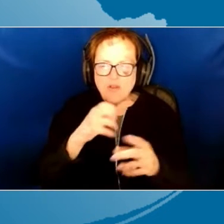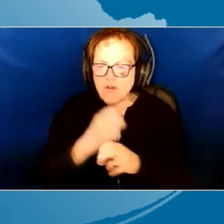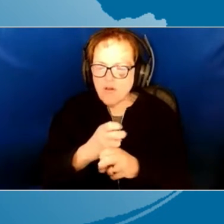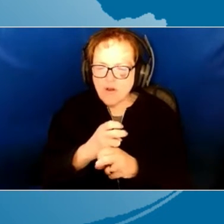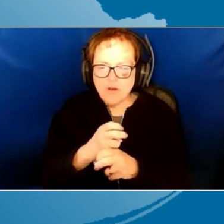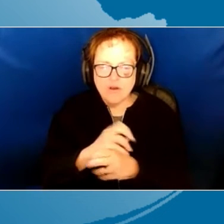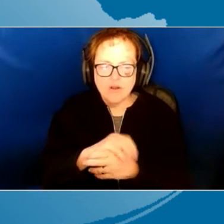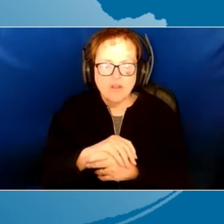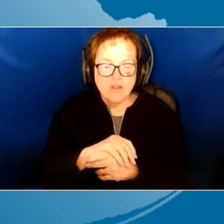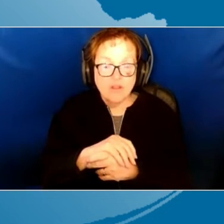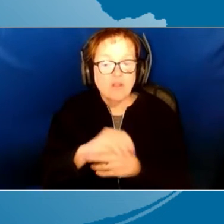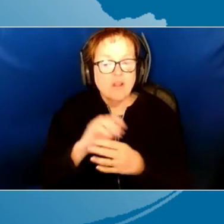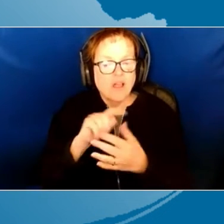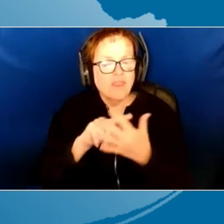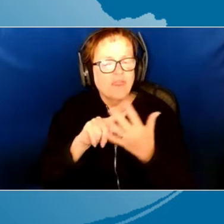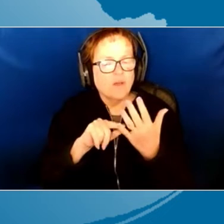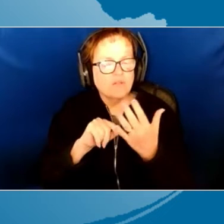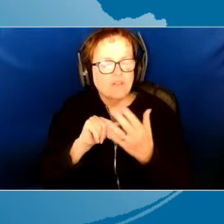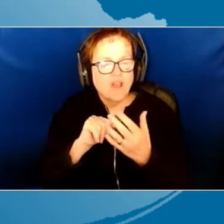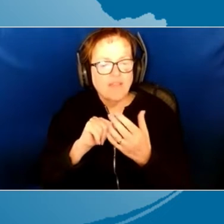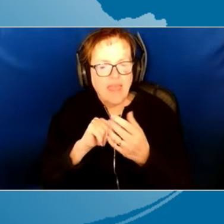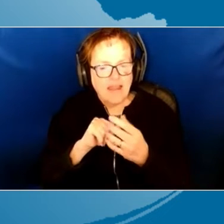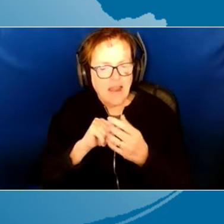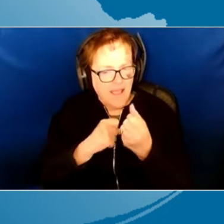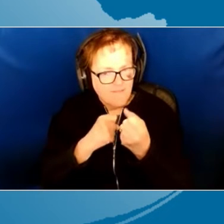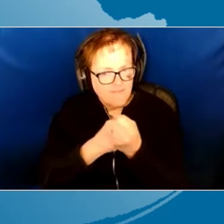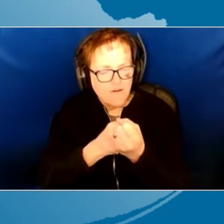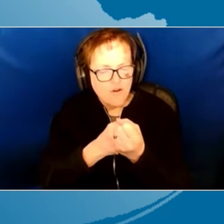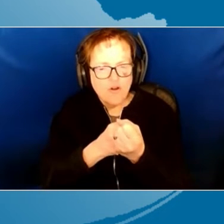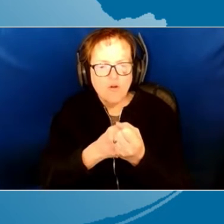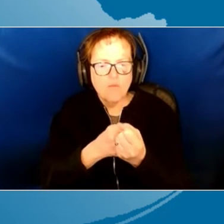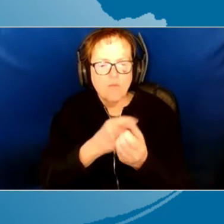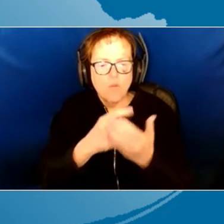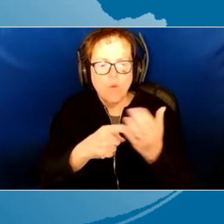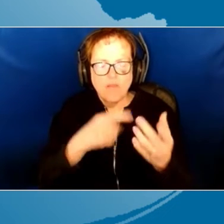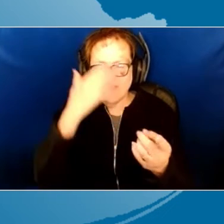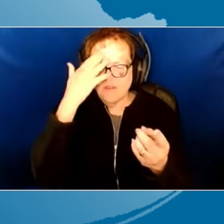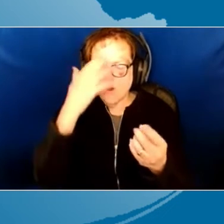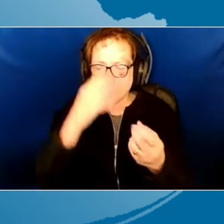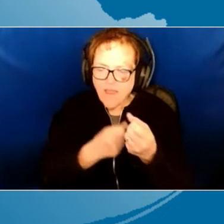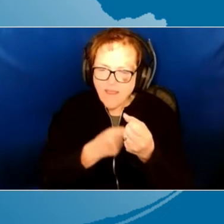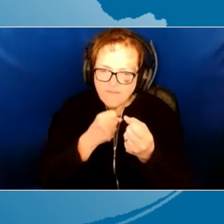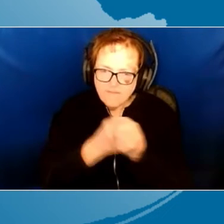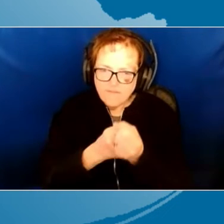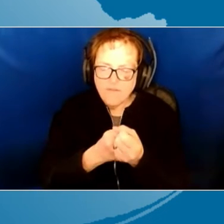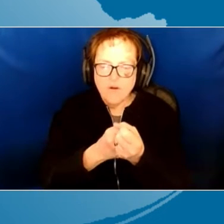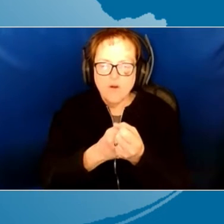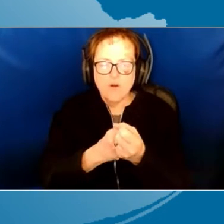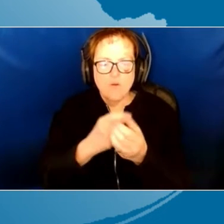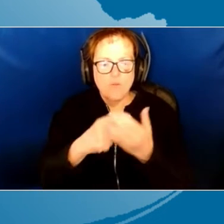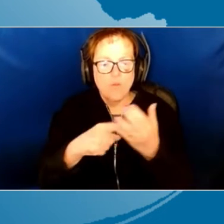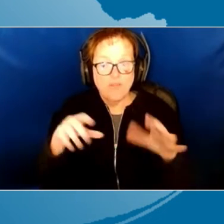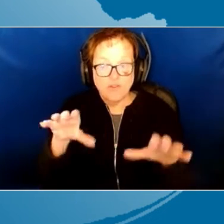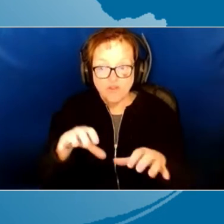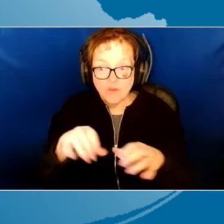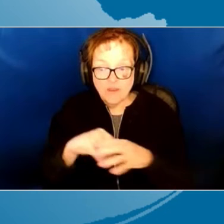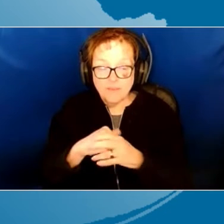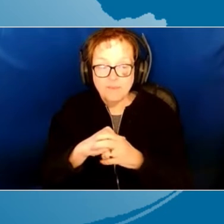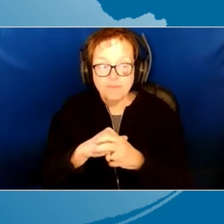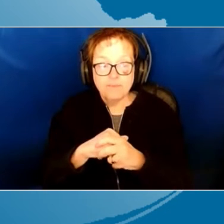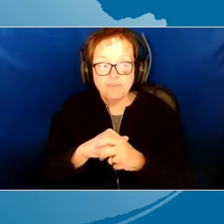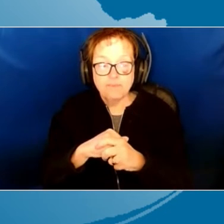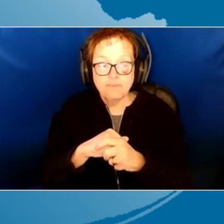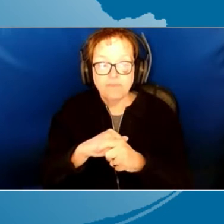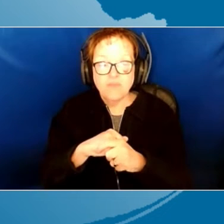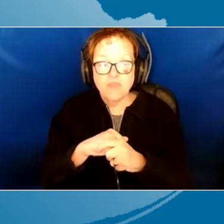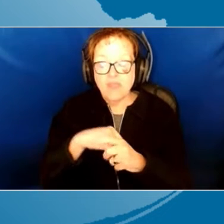So I affirm what it is that they know. I affirm what it is that they're doing and acknowledge that. Affirmation builds